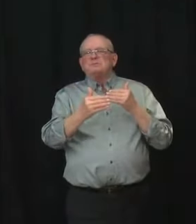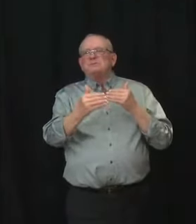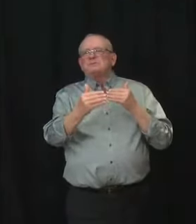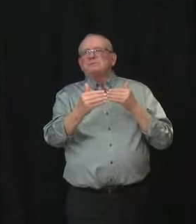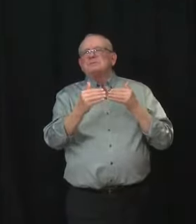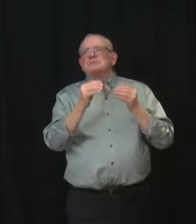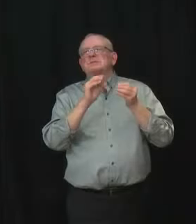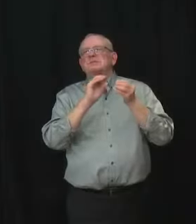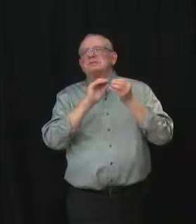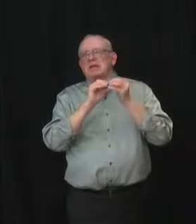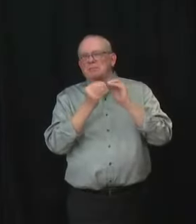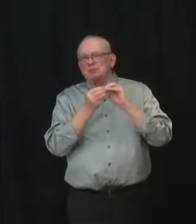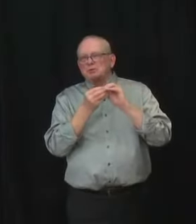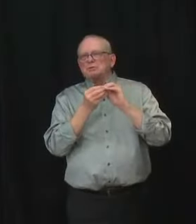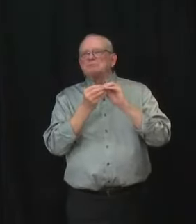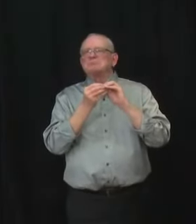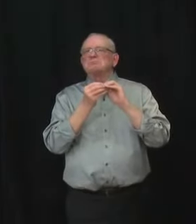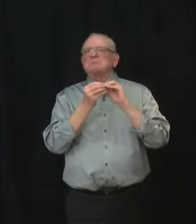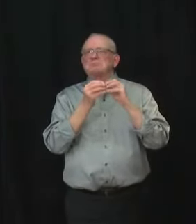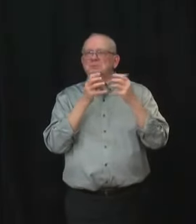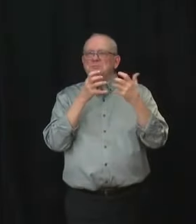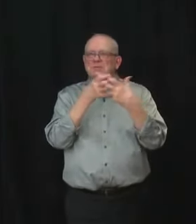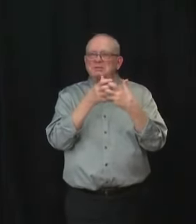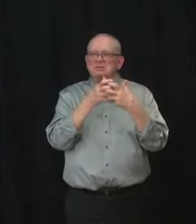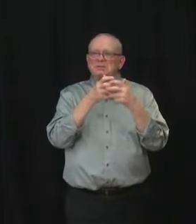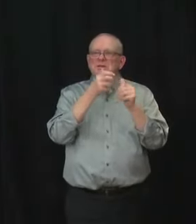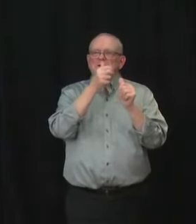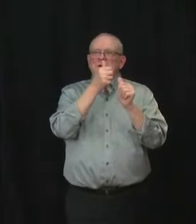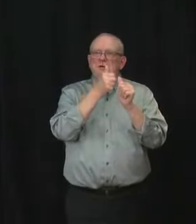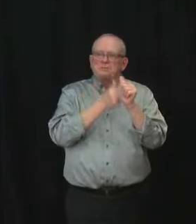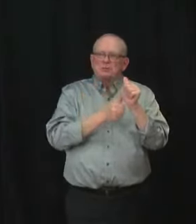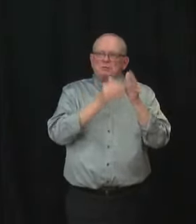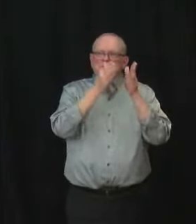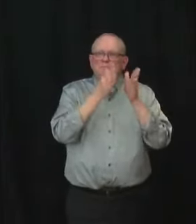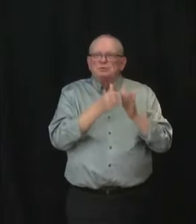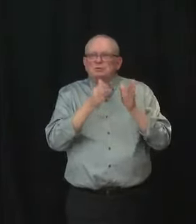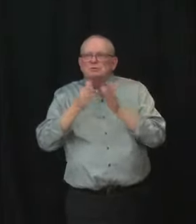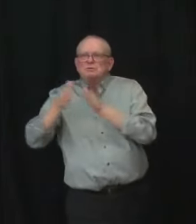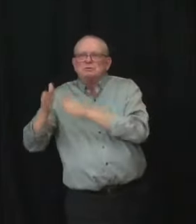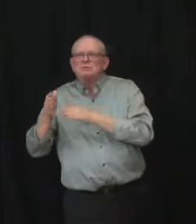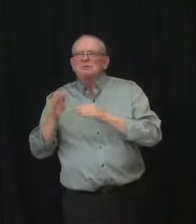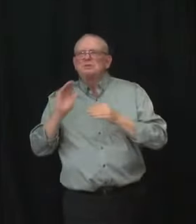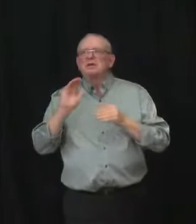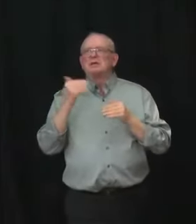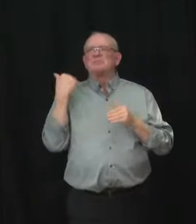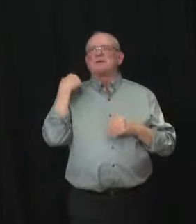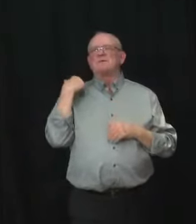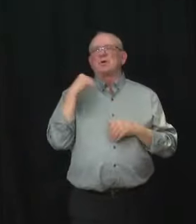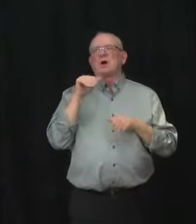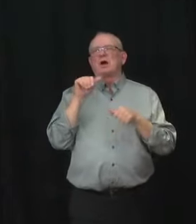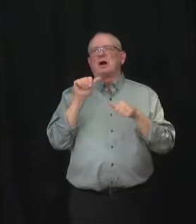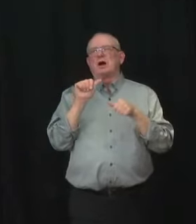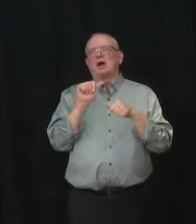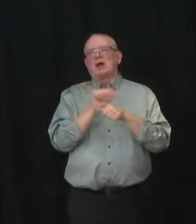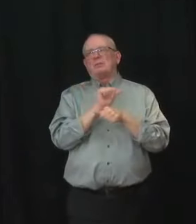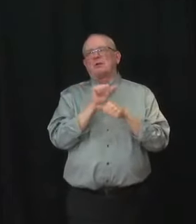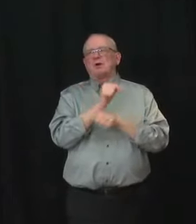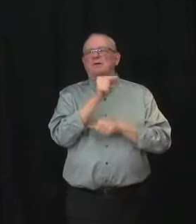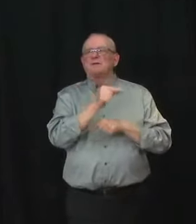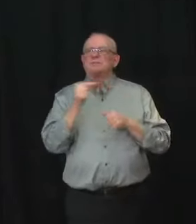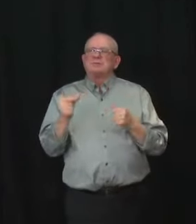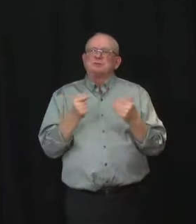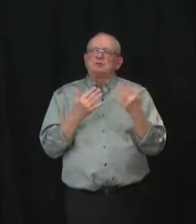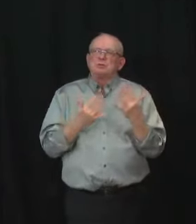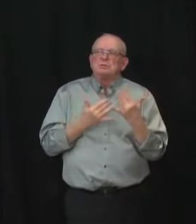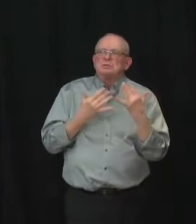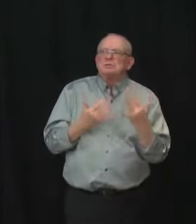Can you sit here and say that maybe the government of Alberta wasn't late to the party or perhaps underestimated how much Albertans wanted these